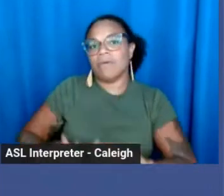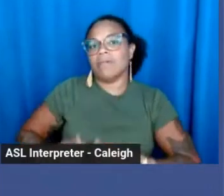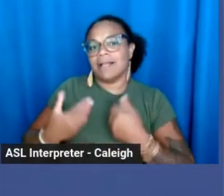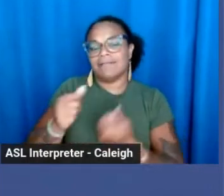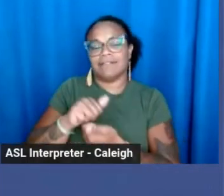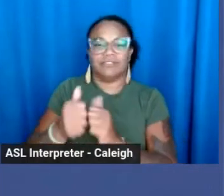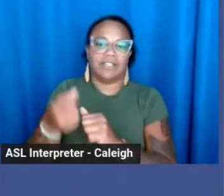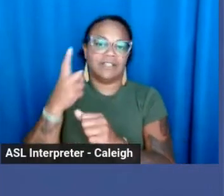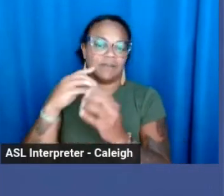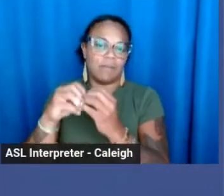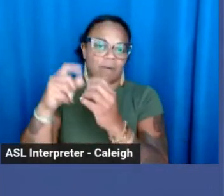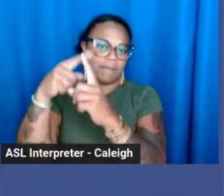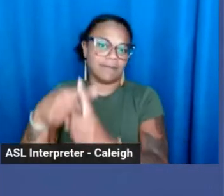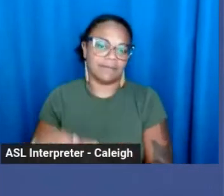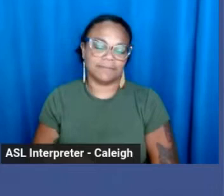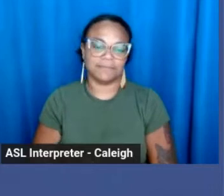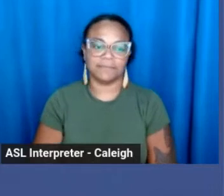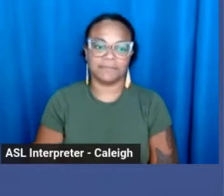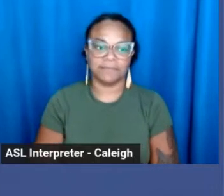the better.